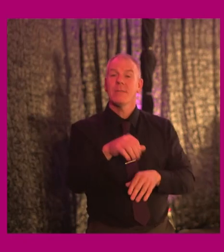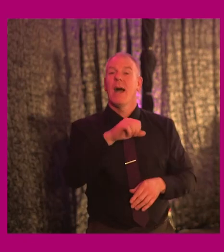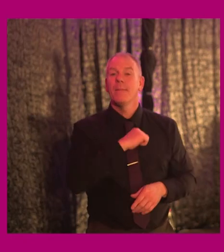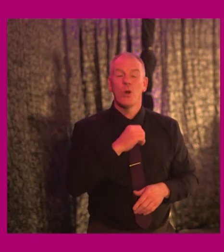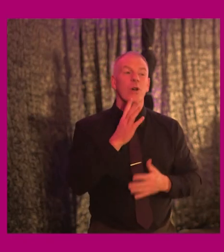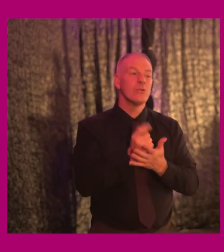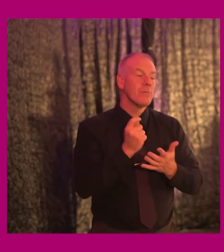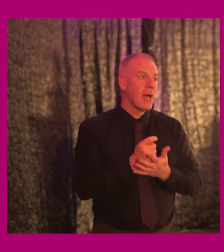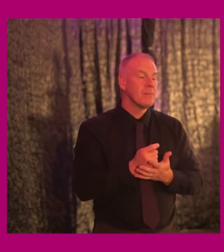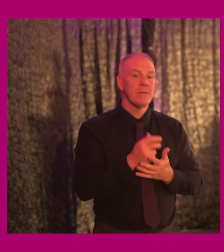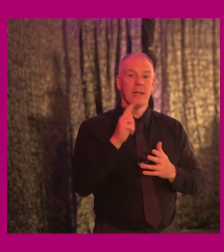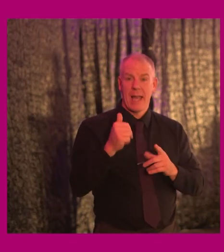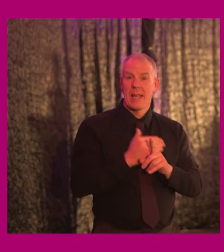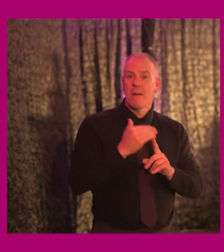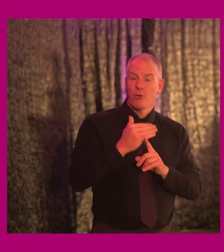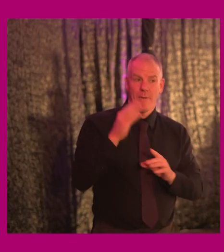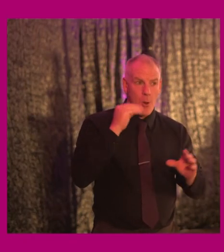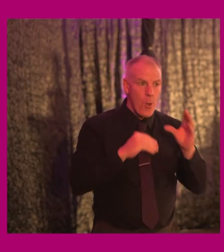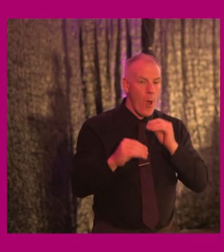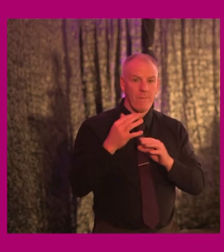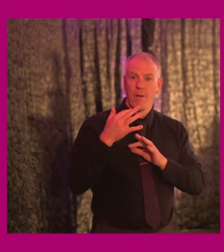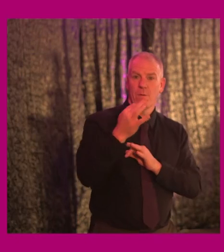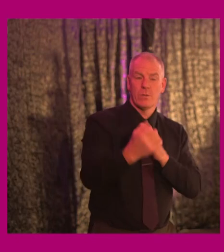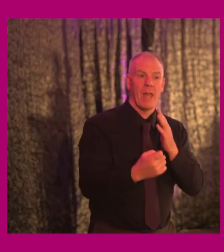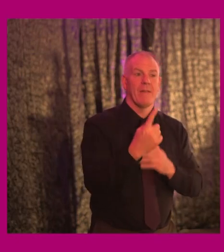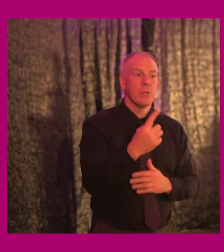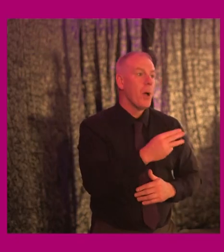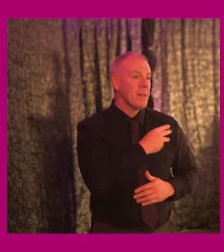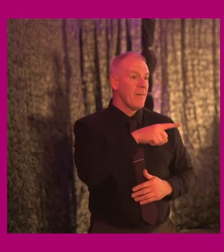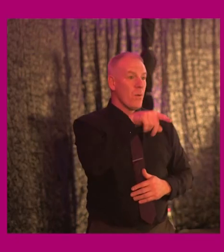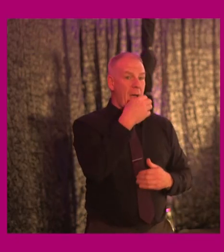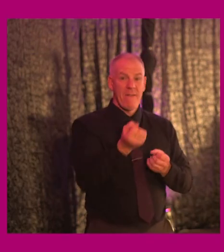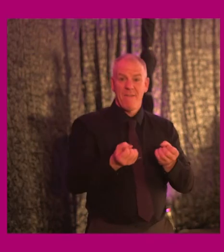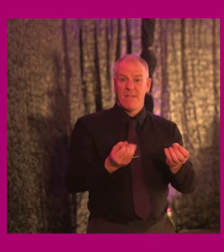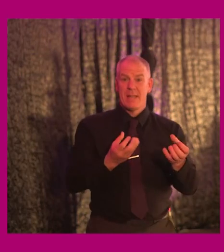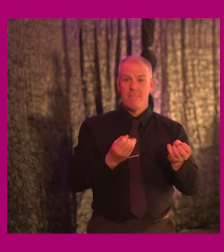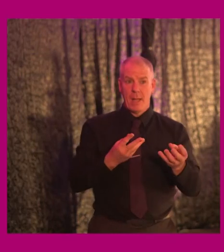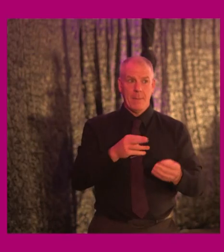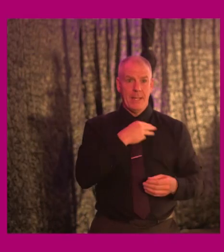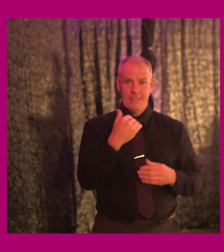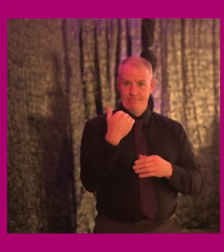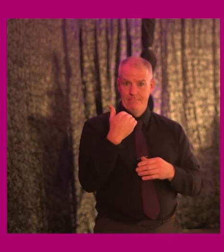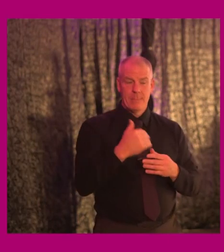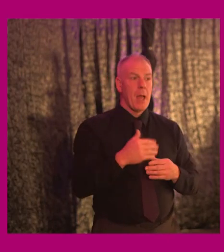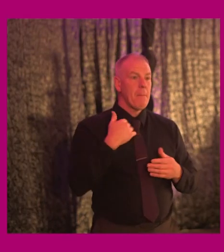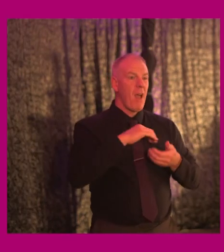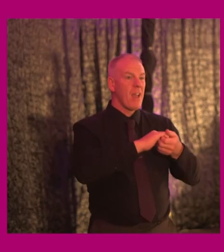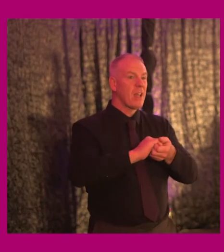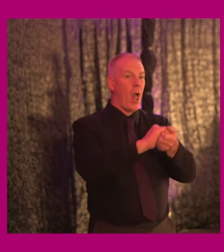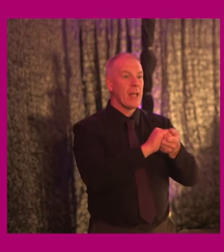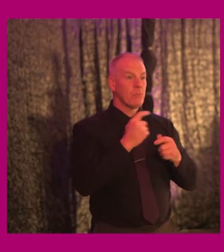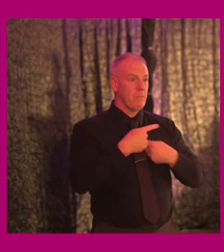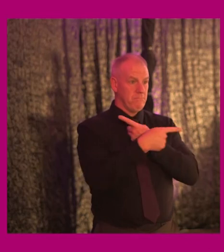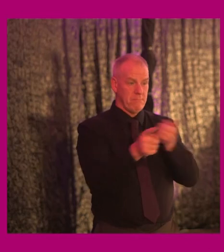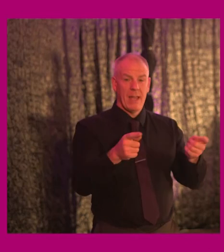pieces where we could get some learning for any future events. So please do feed that back to us. My colleagues will be circulating an evaluation